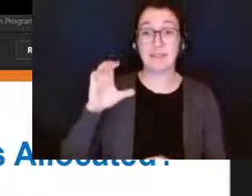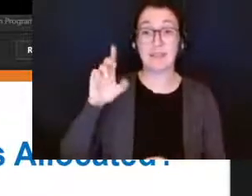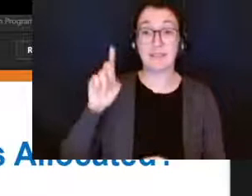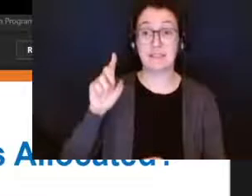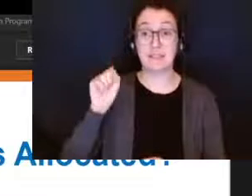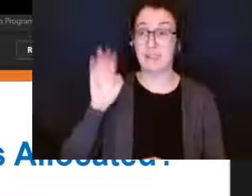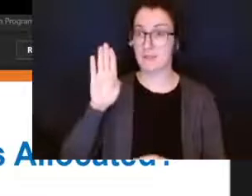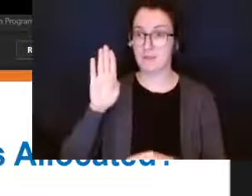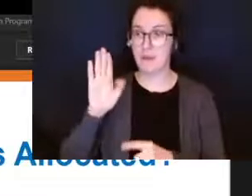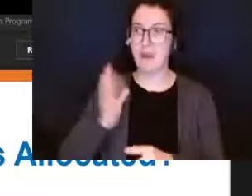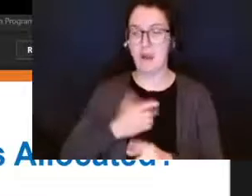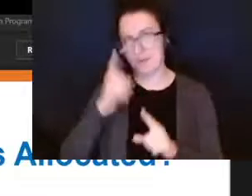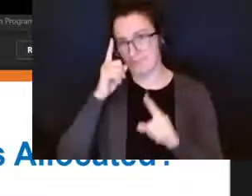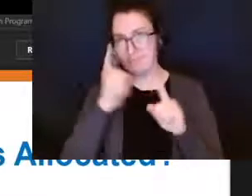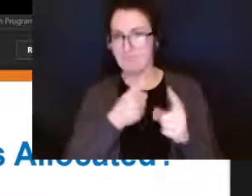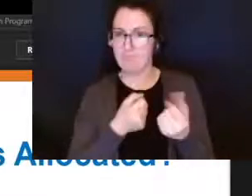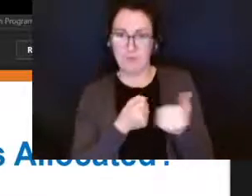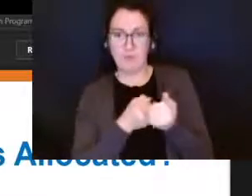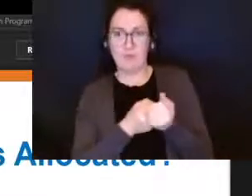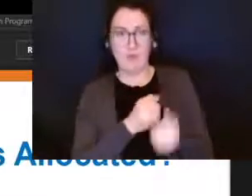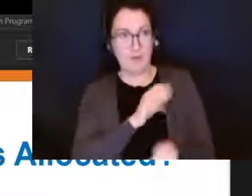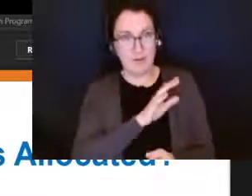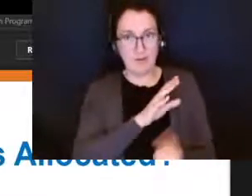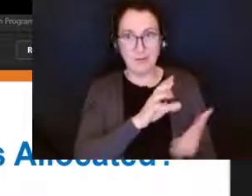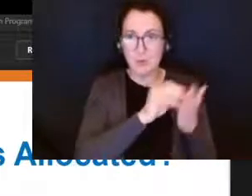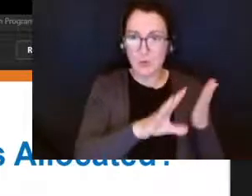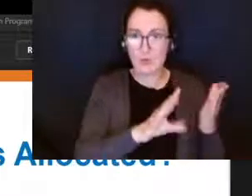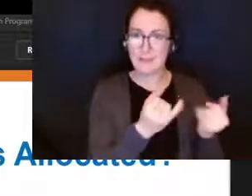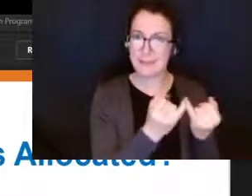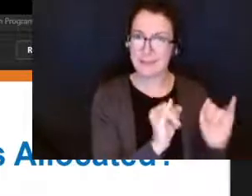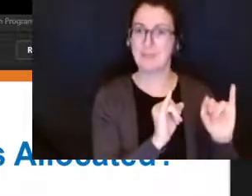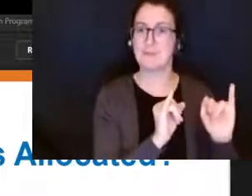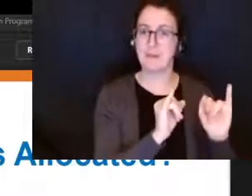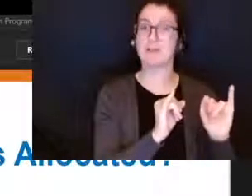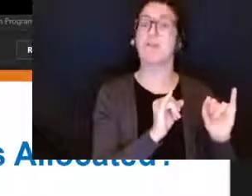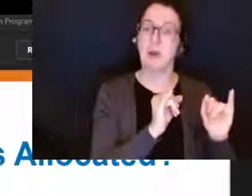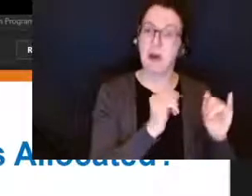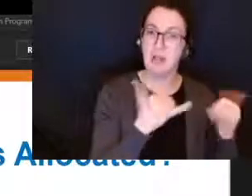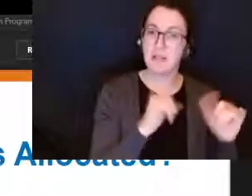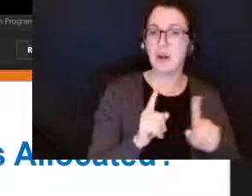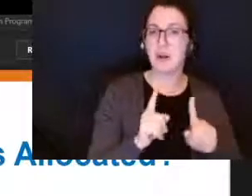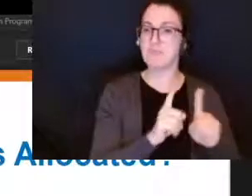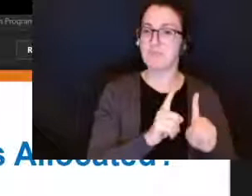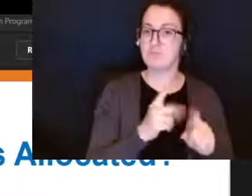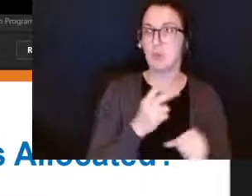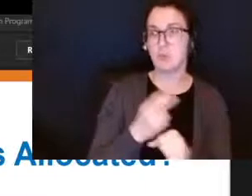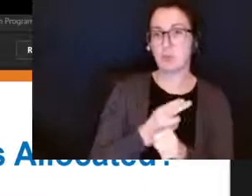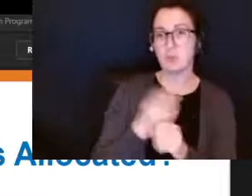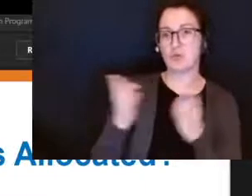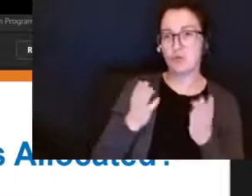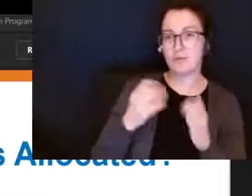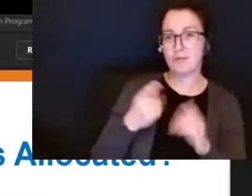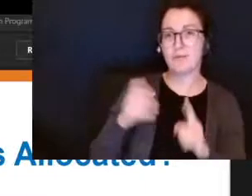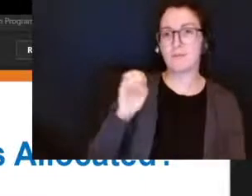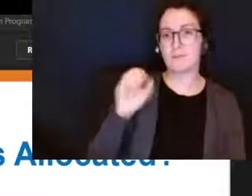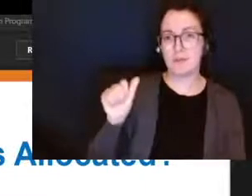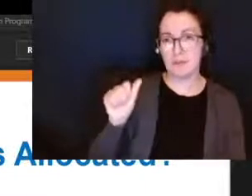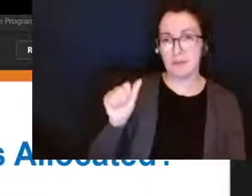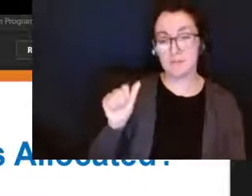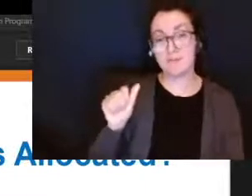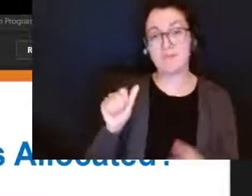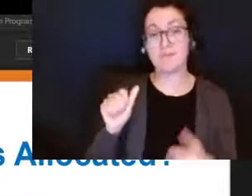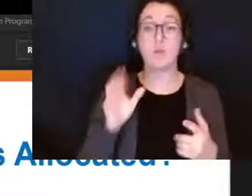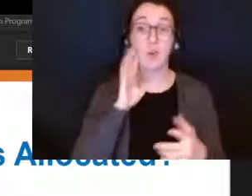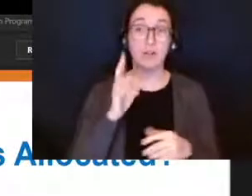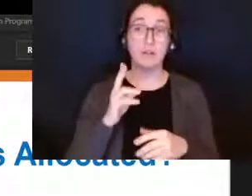independence for students requiring the support of an educational assistant school teams will work in conjunction with sports spec ed